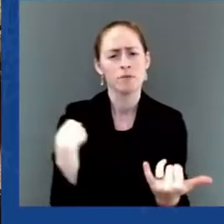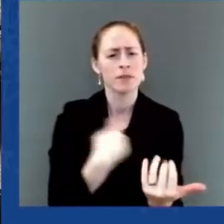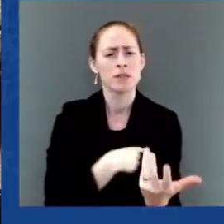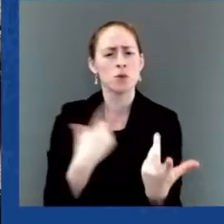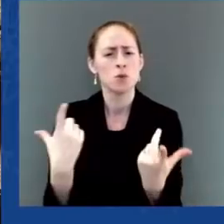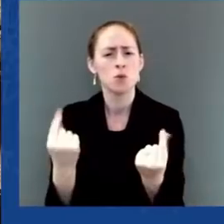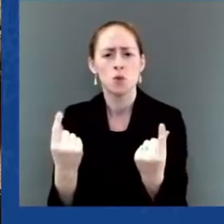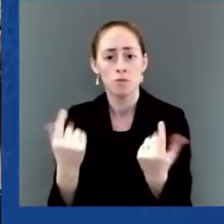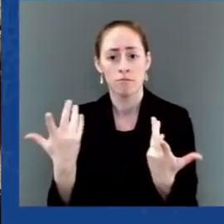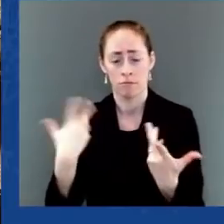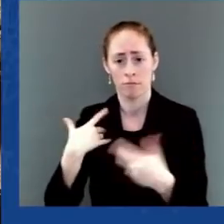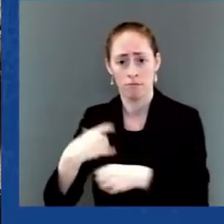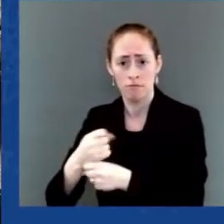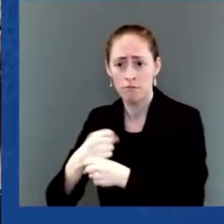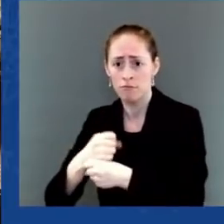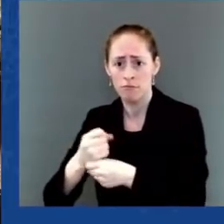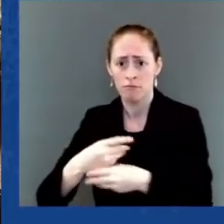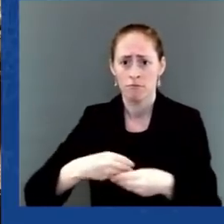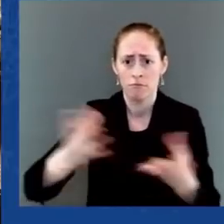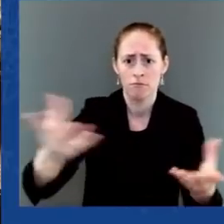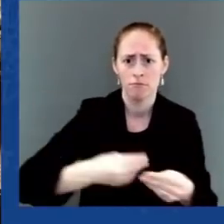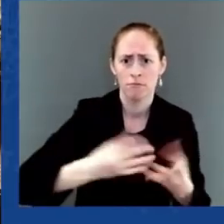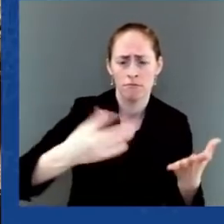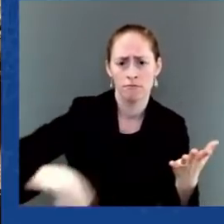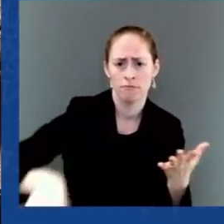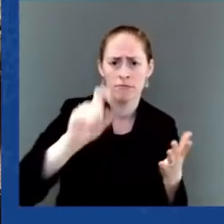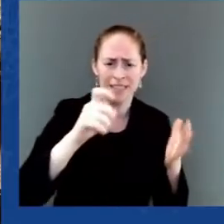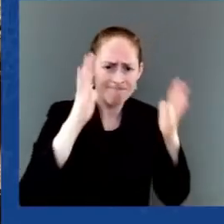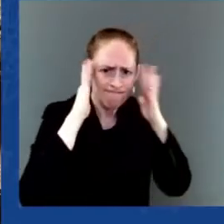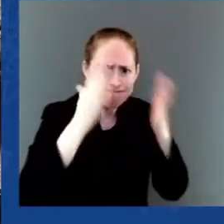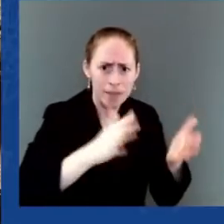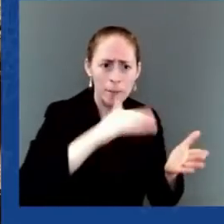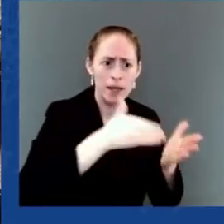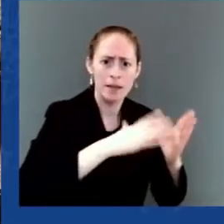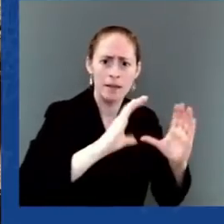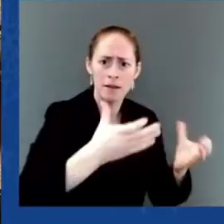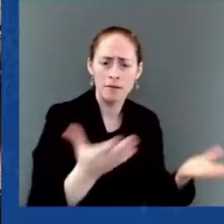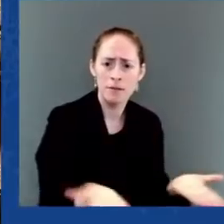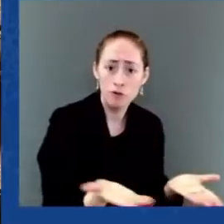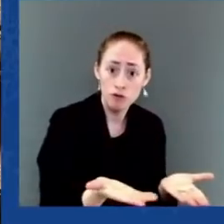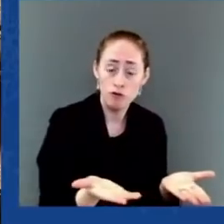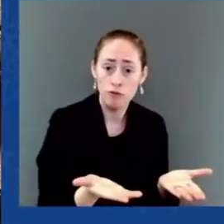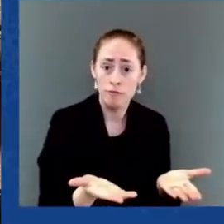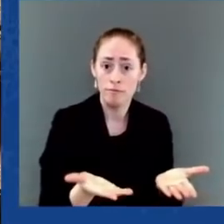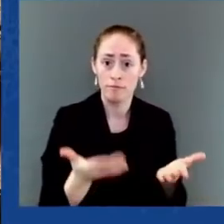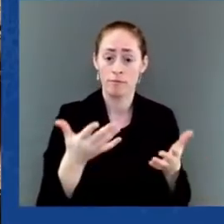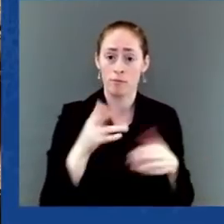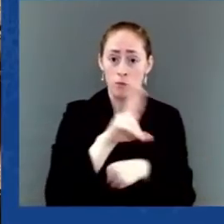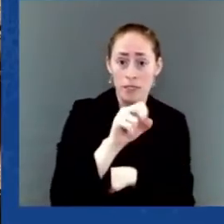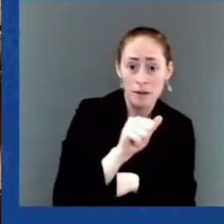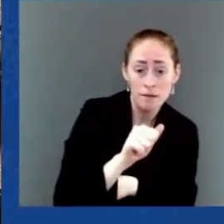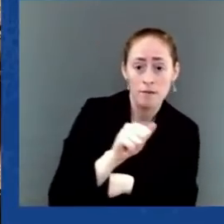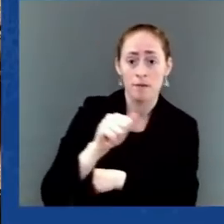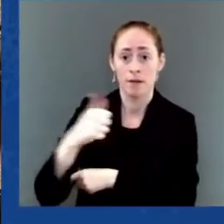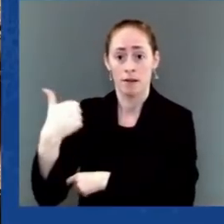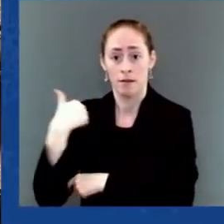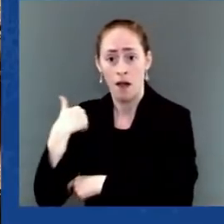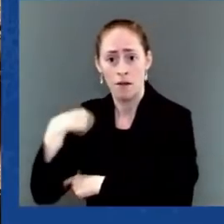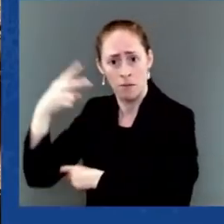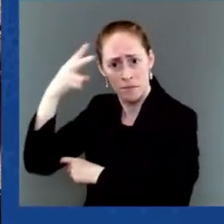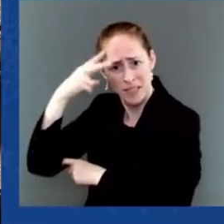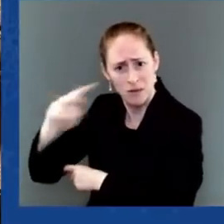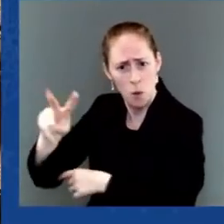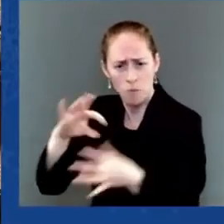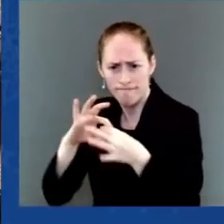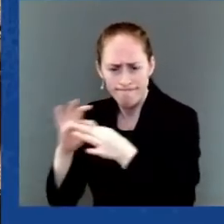three countries. This will be underpinned by a world-class trade agreement that protects workers' rights. We are ready to